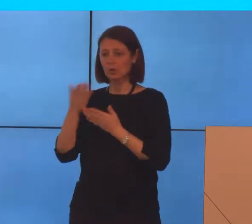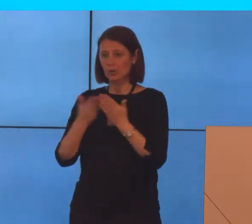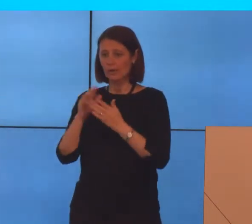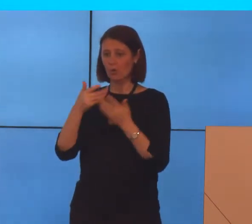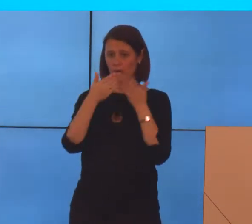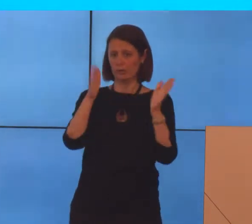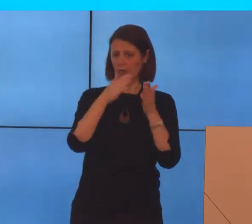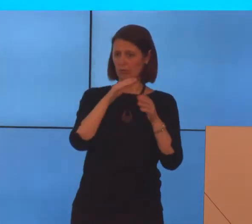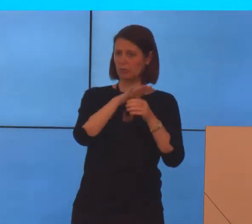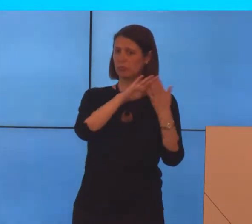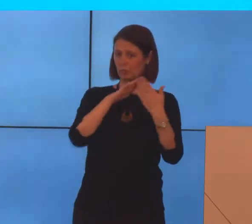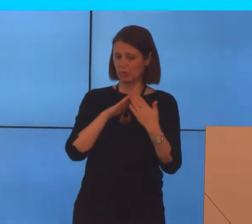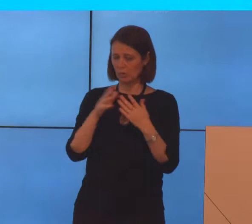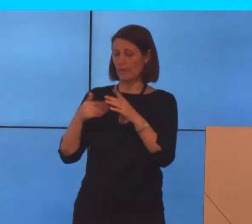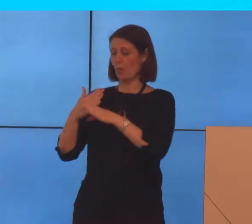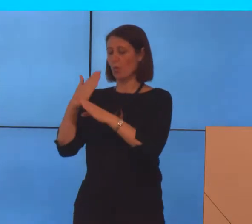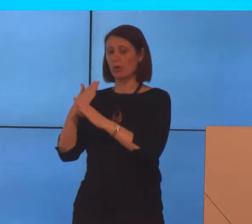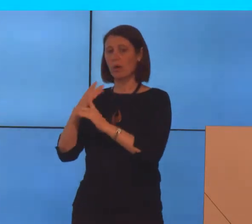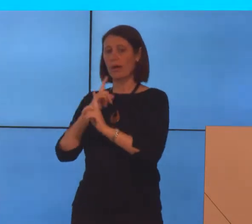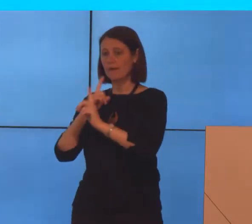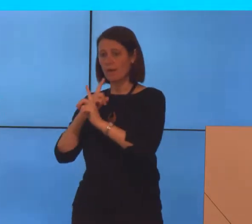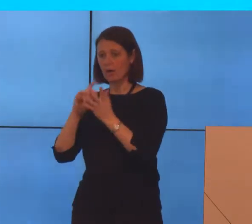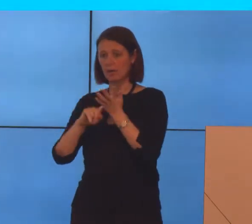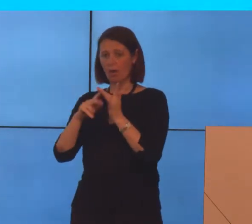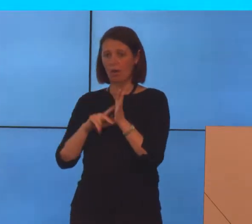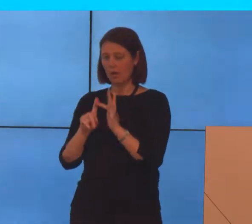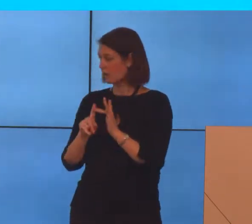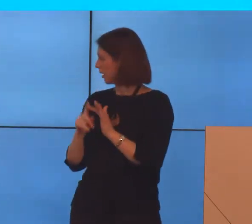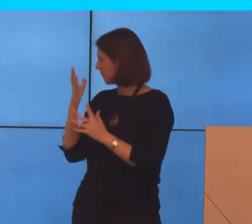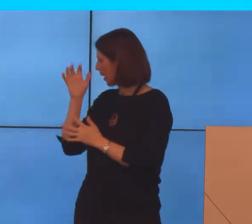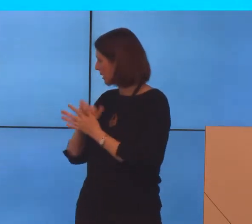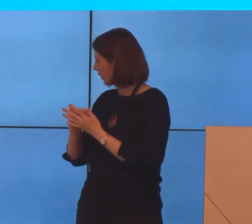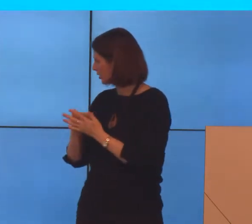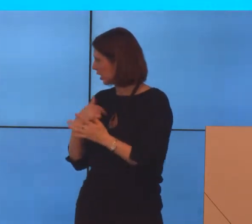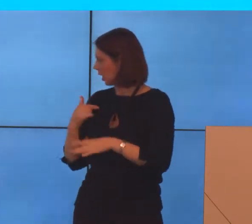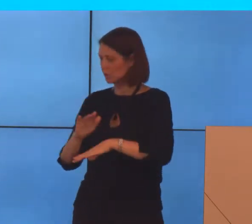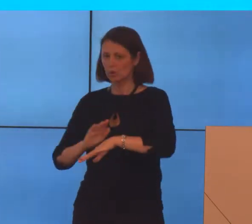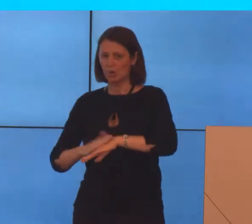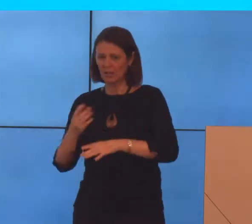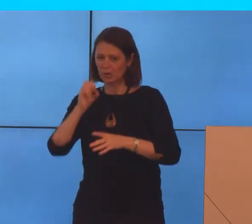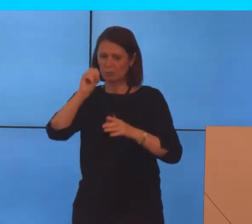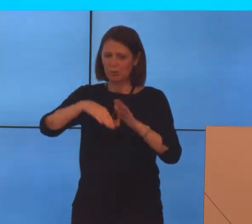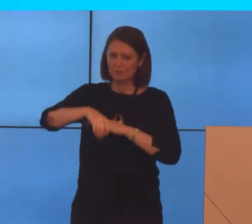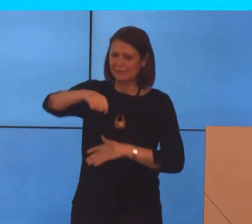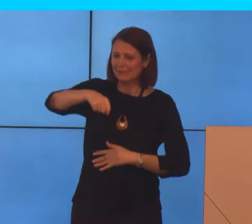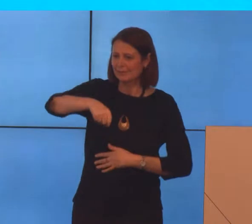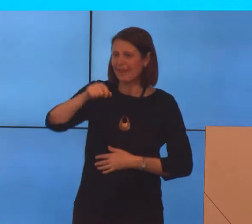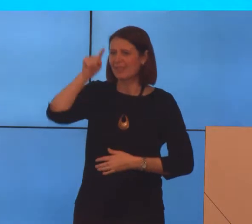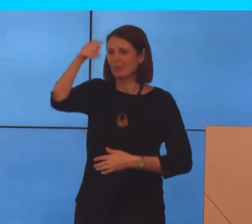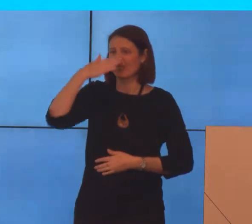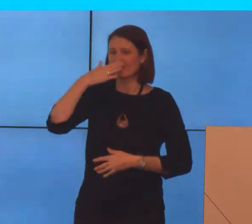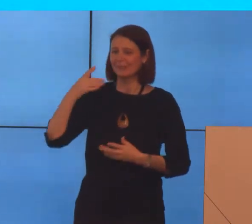We have a worker advice line. And I've got my apologies. I was too late to get them in the show bags, but they're out the front.